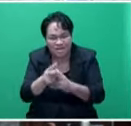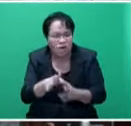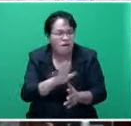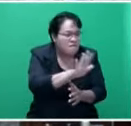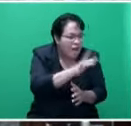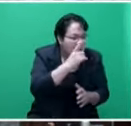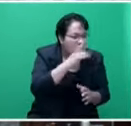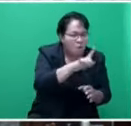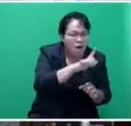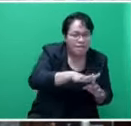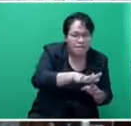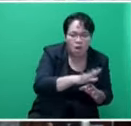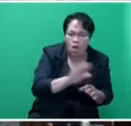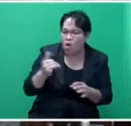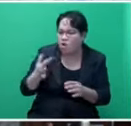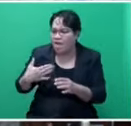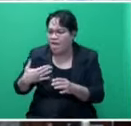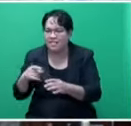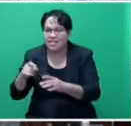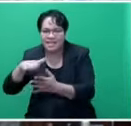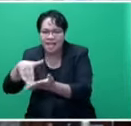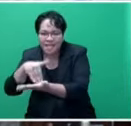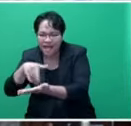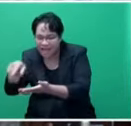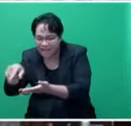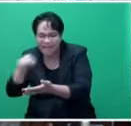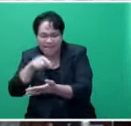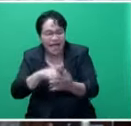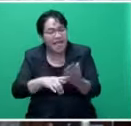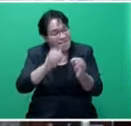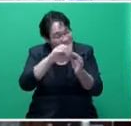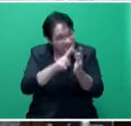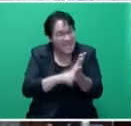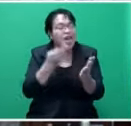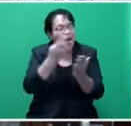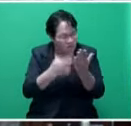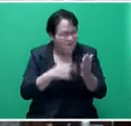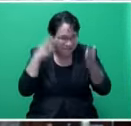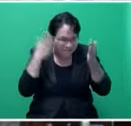people living in one area or there's only a health center. This is what this bill essentially is about.